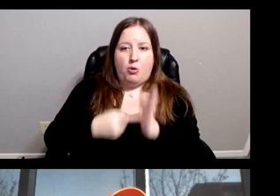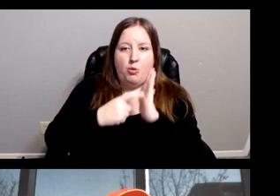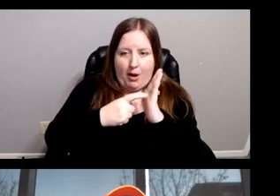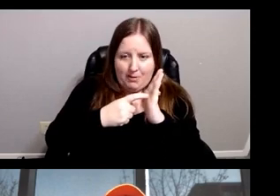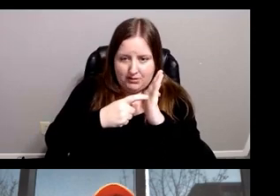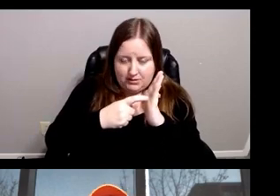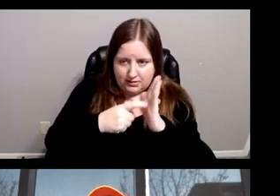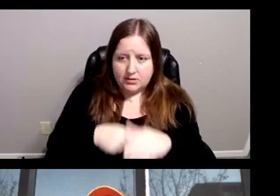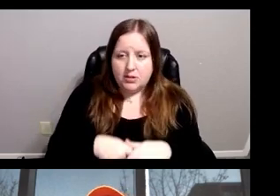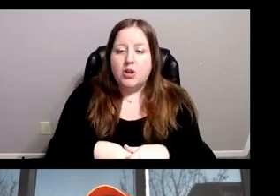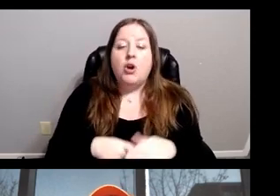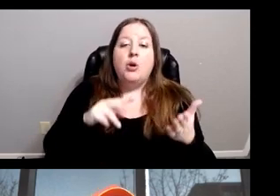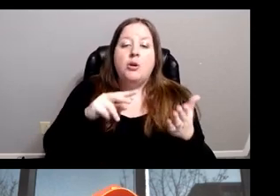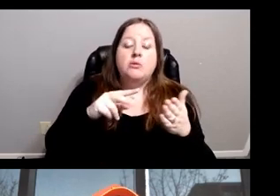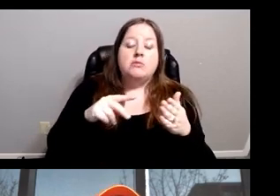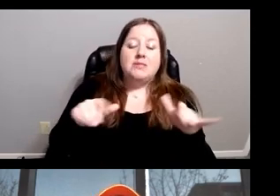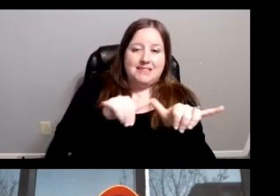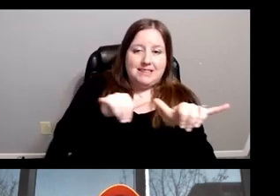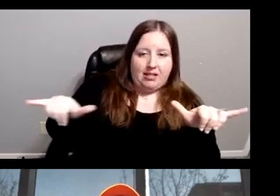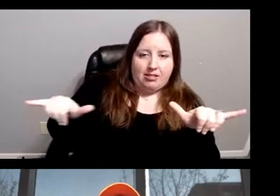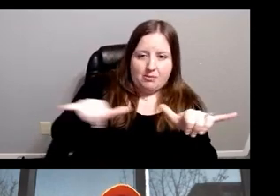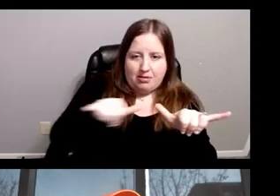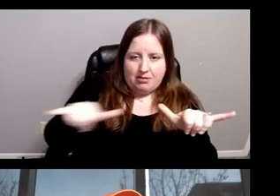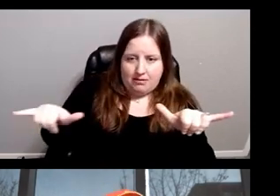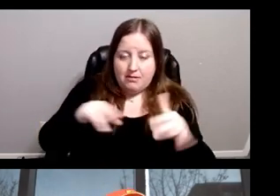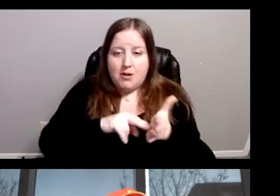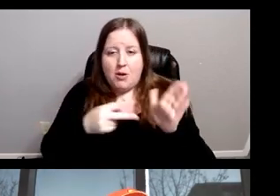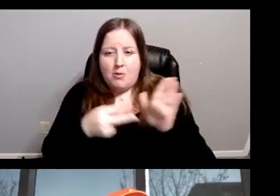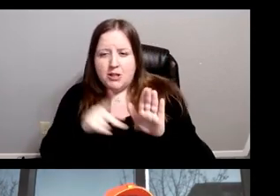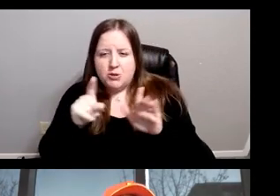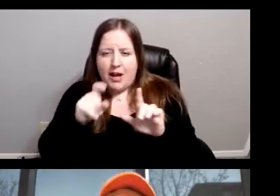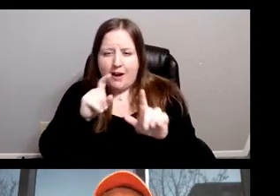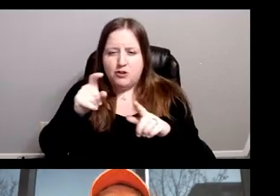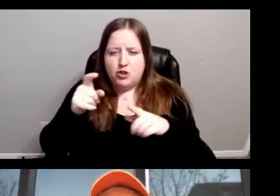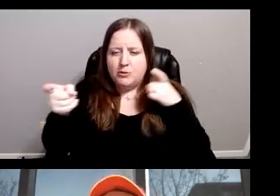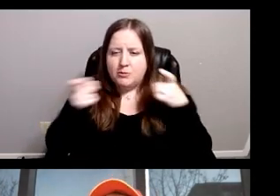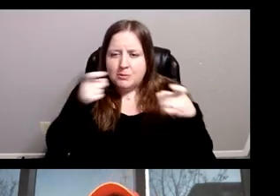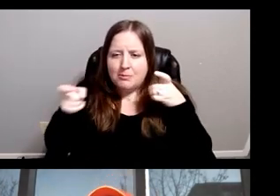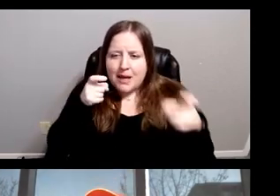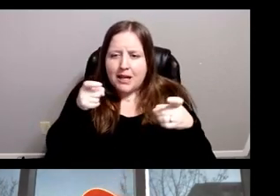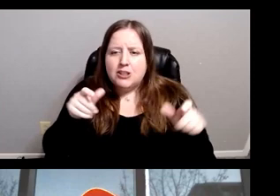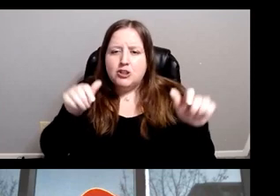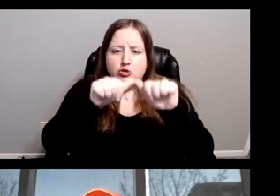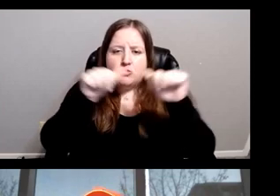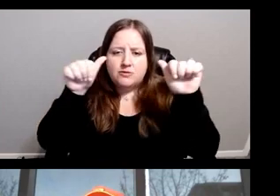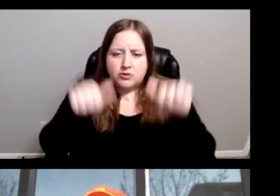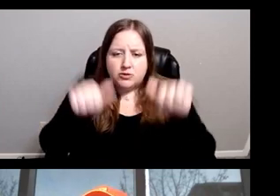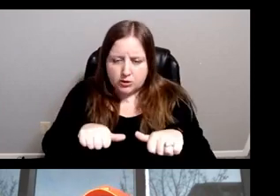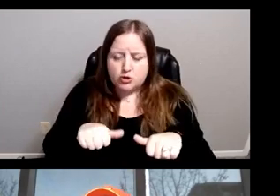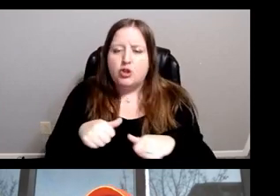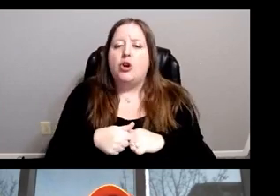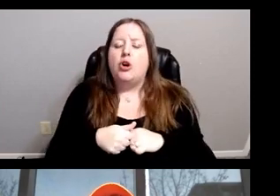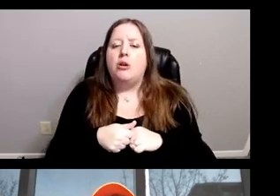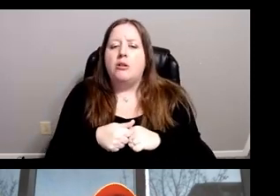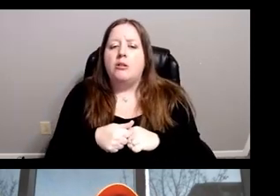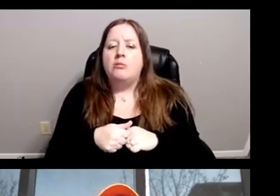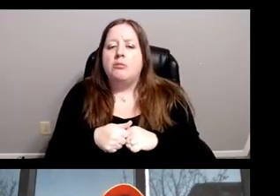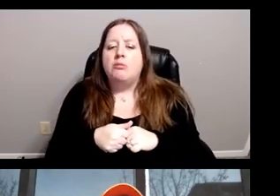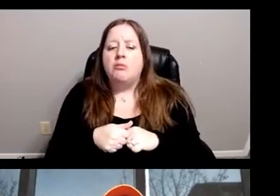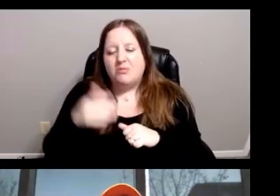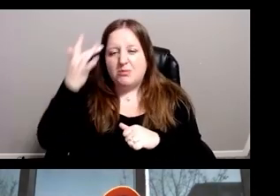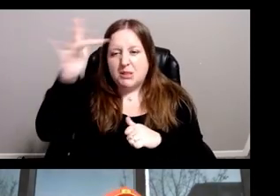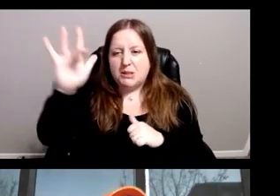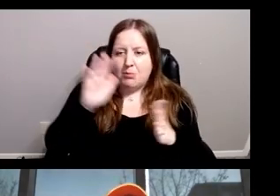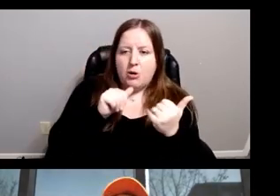mentioned scalability, the ability to manage infrastructure in the smart way. And I think that,